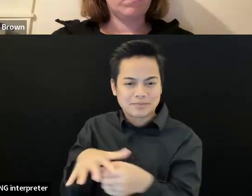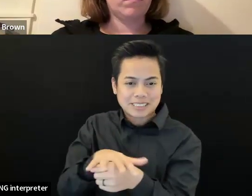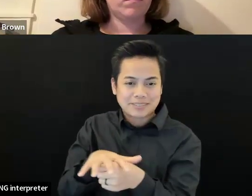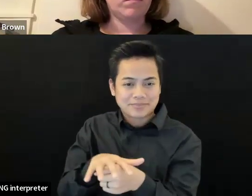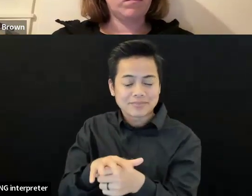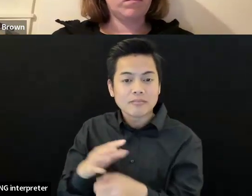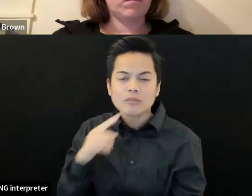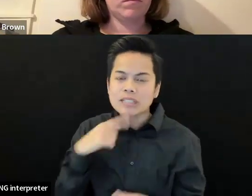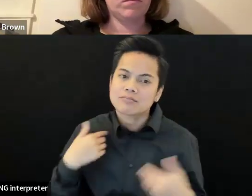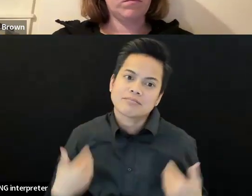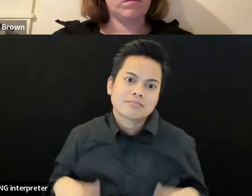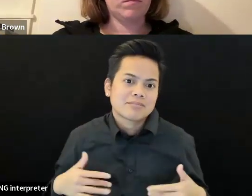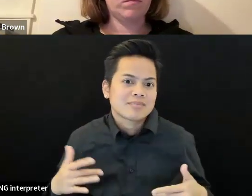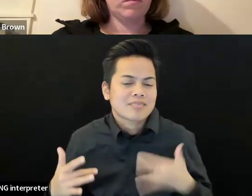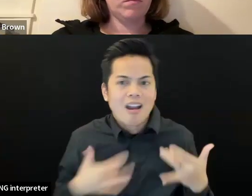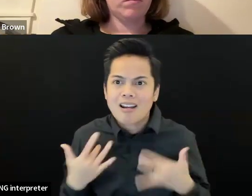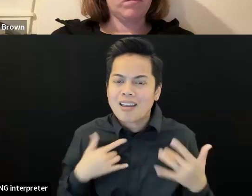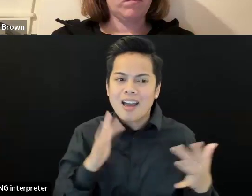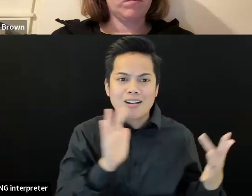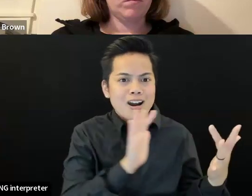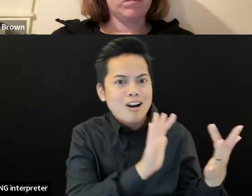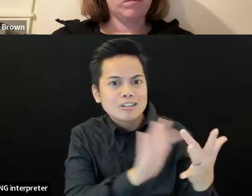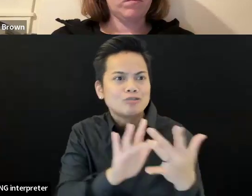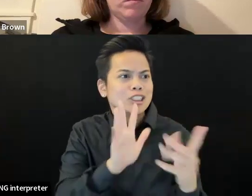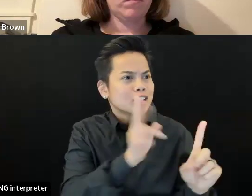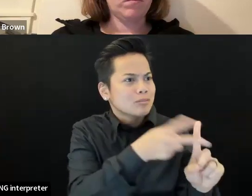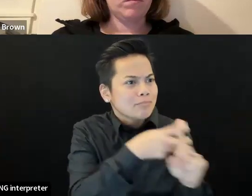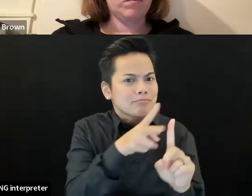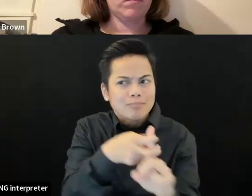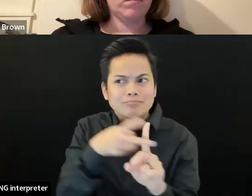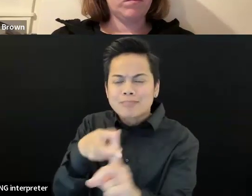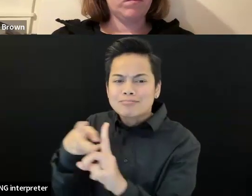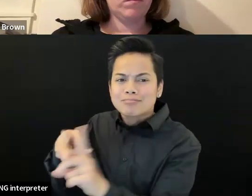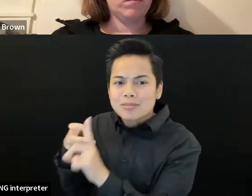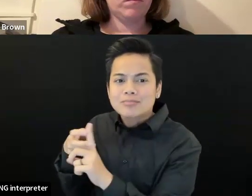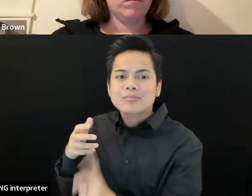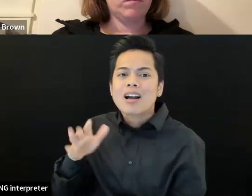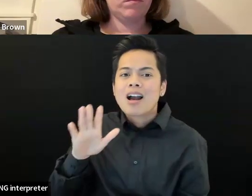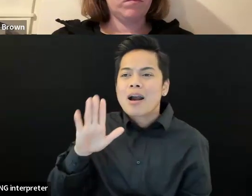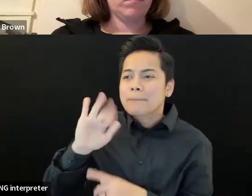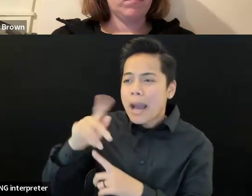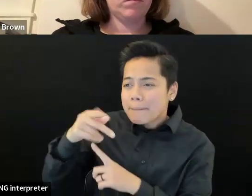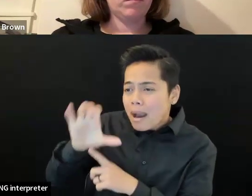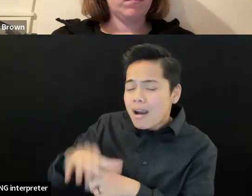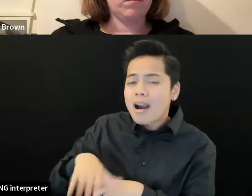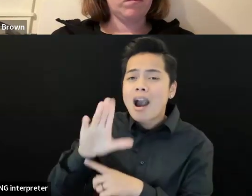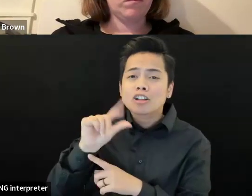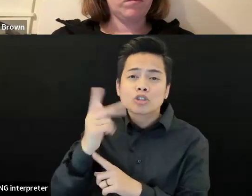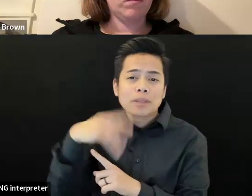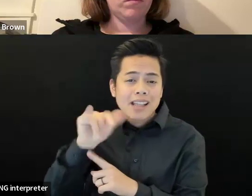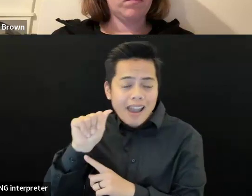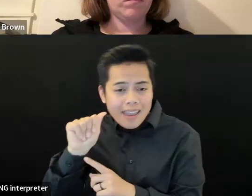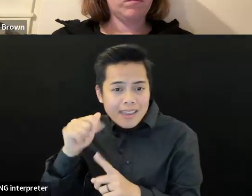so that involves, um, BIPOC, LGBTQIA, uh, unhoused or formerly